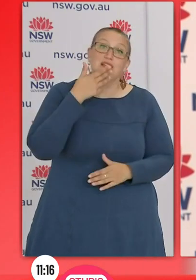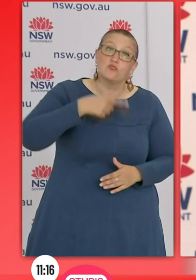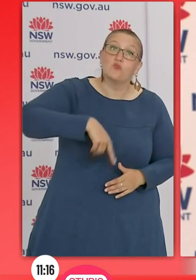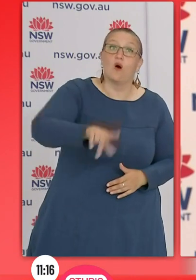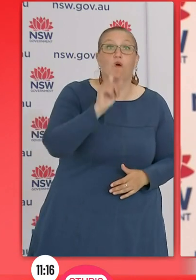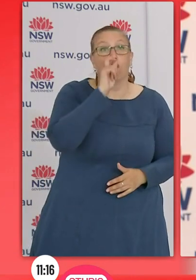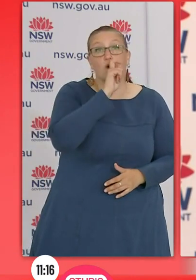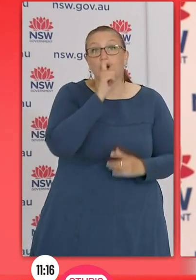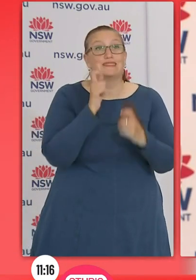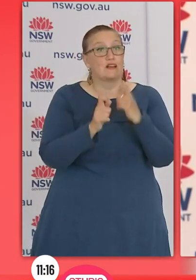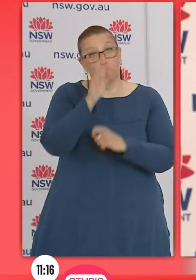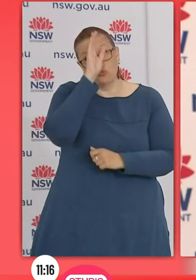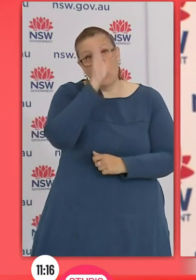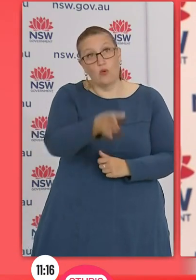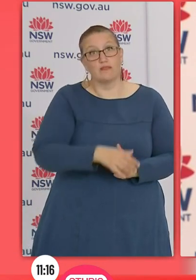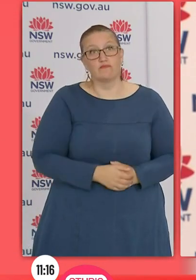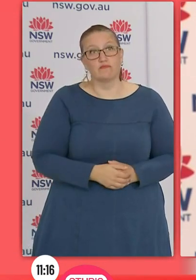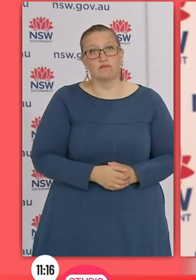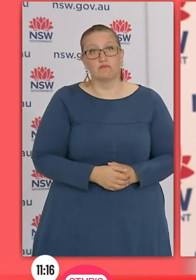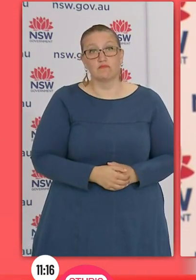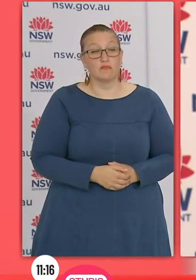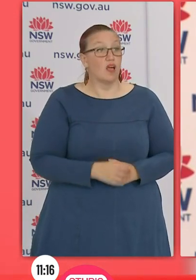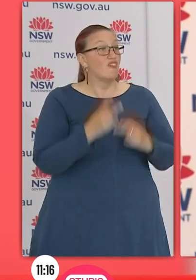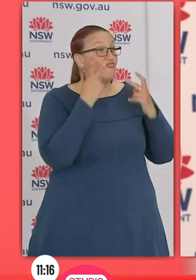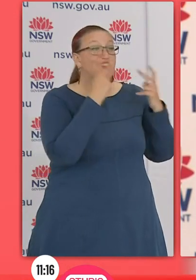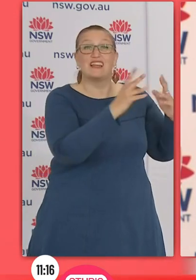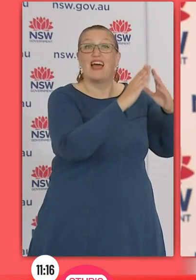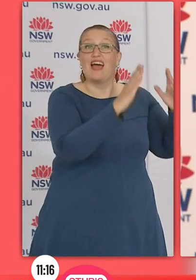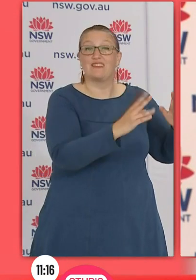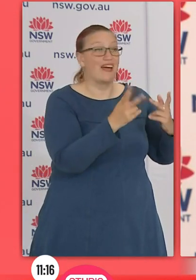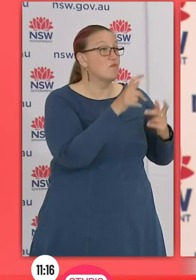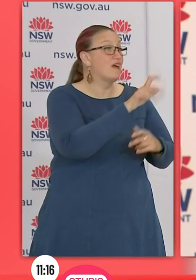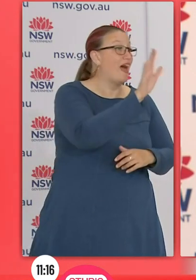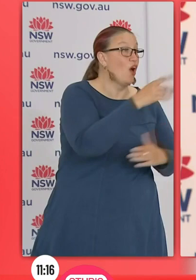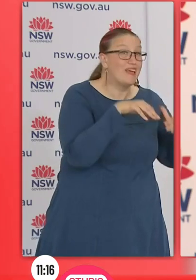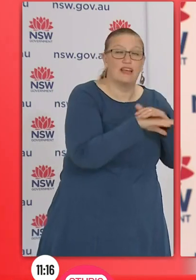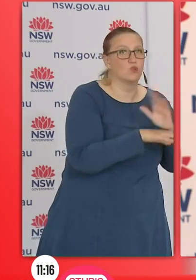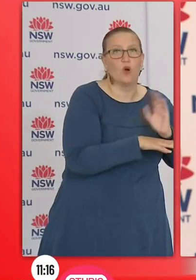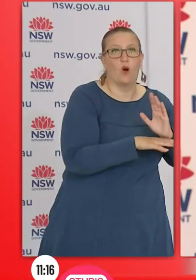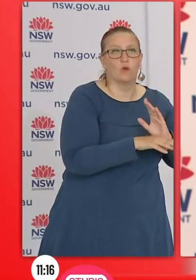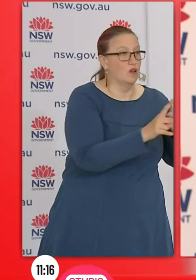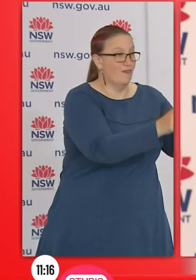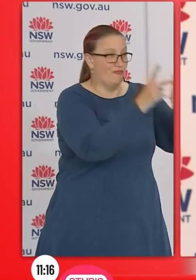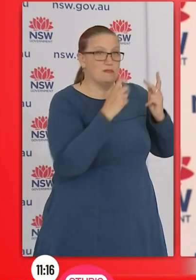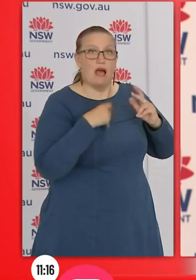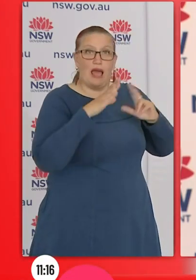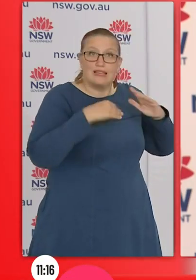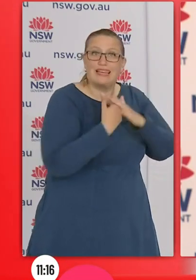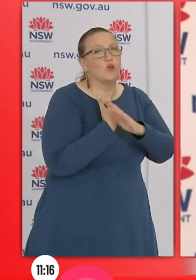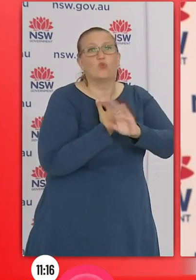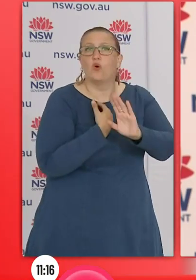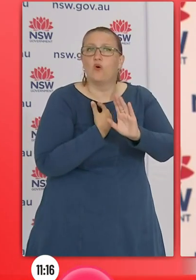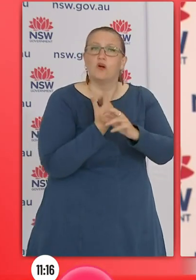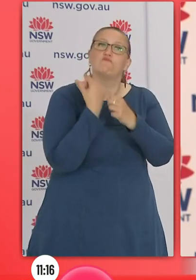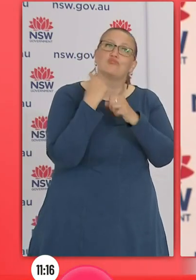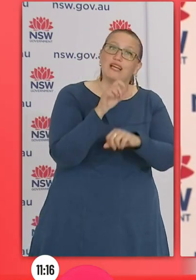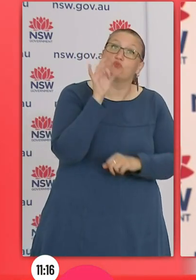get tested. Don't visit others and don't accept visitors in your household for their safety and for your safety.